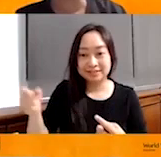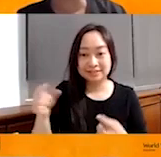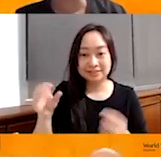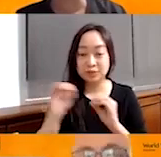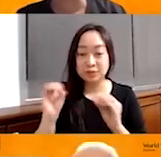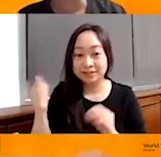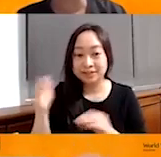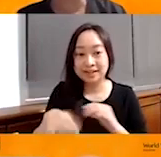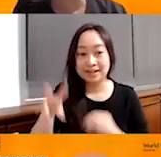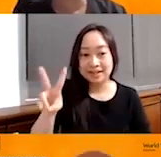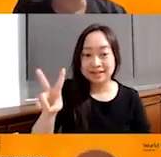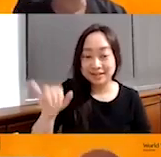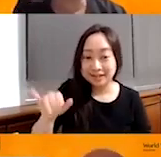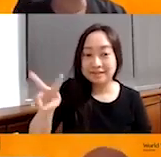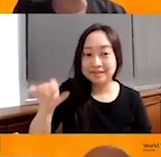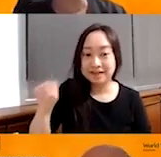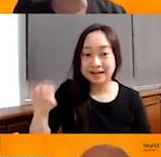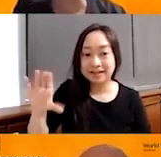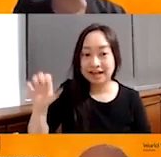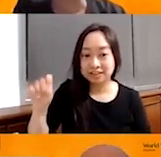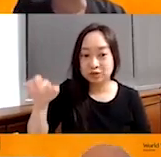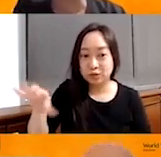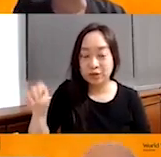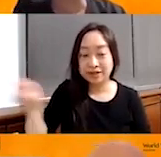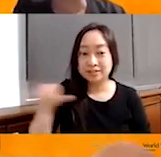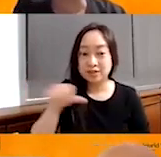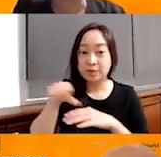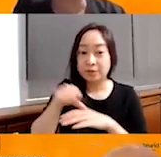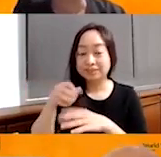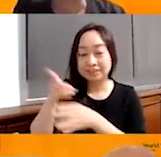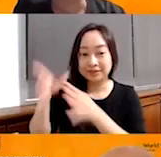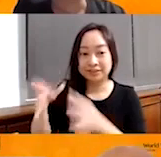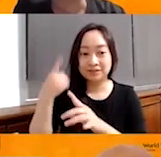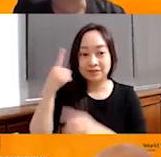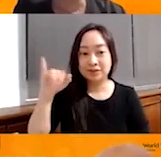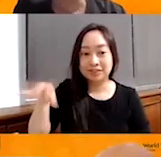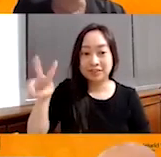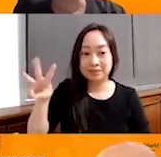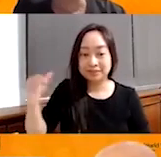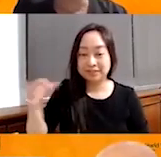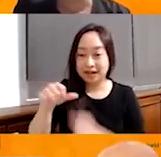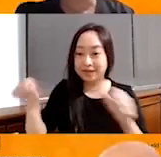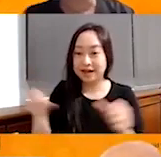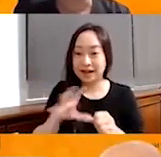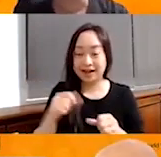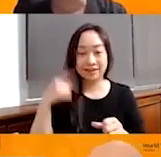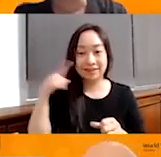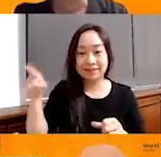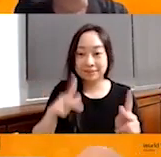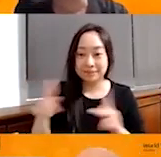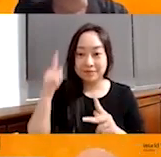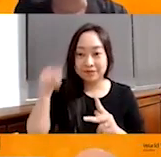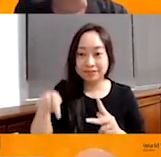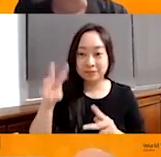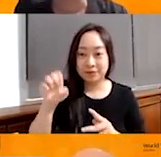than Ivan Castro, who is the operations director for the JWG area. And I think in preparation for this